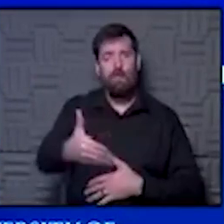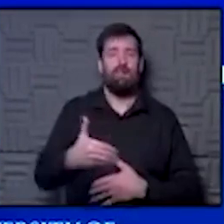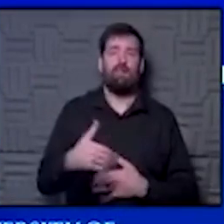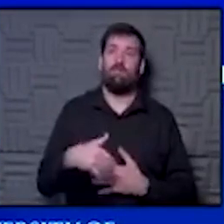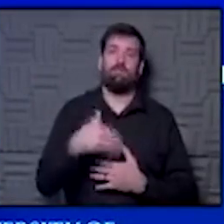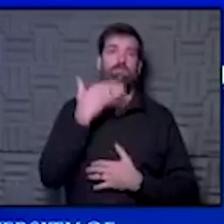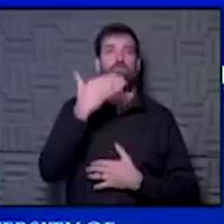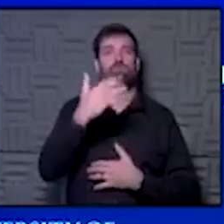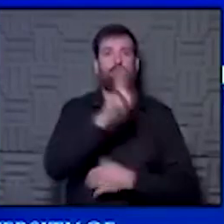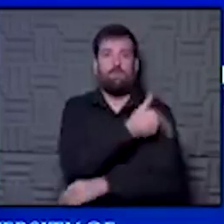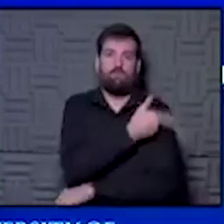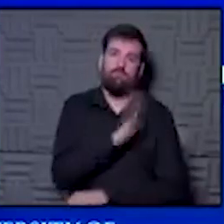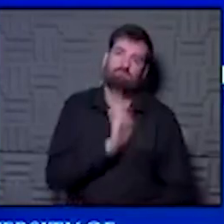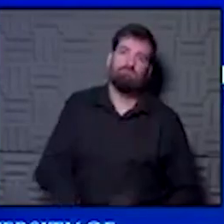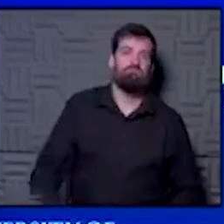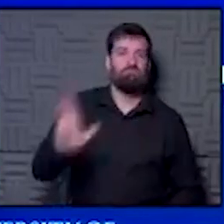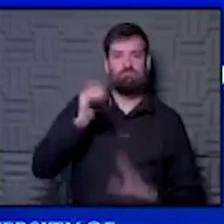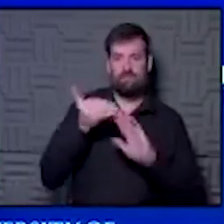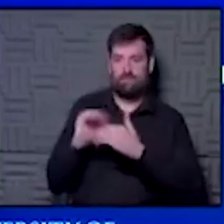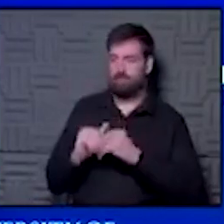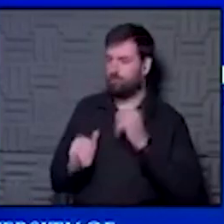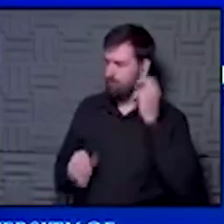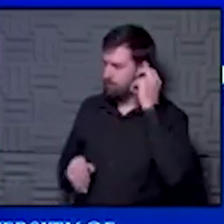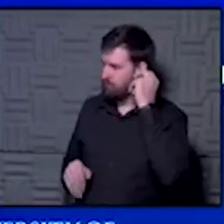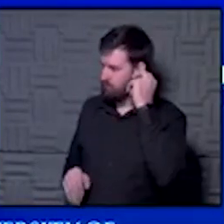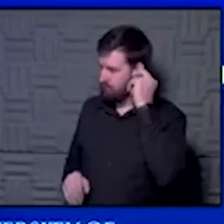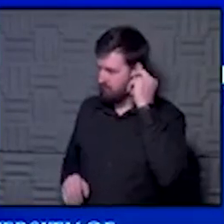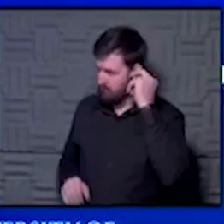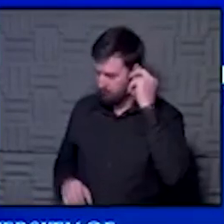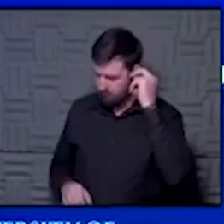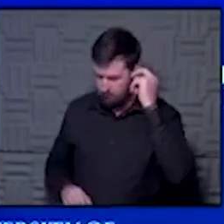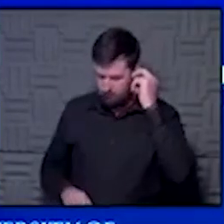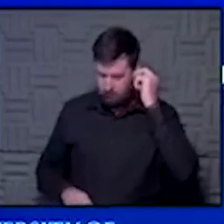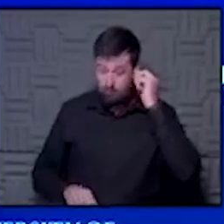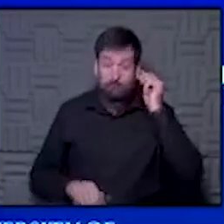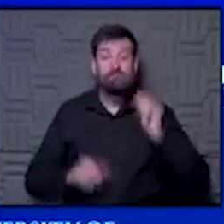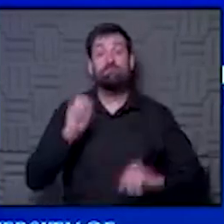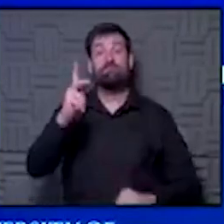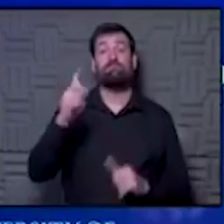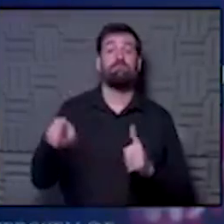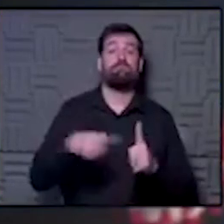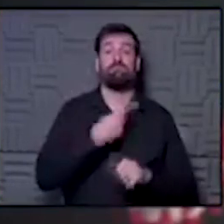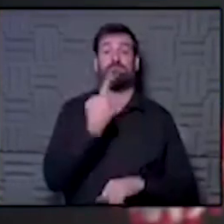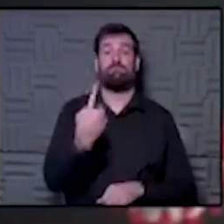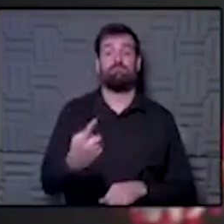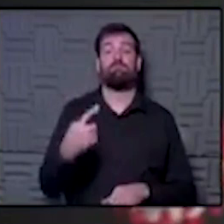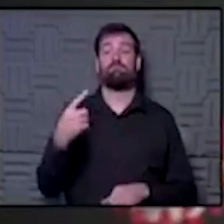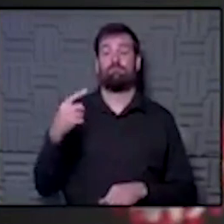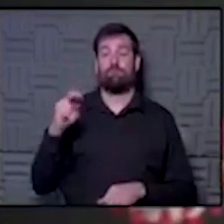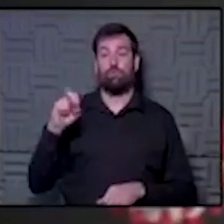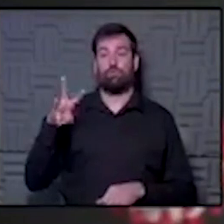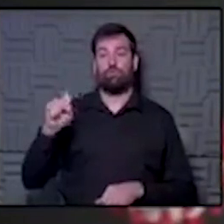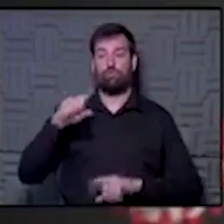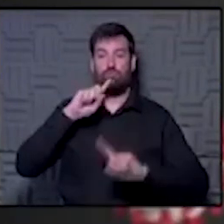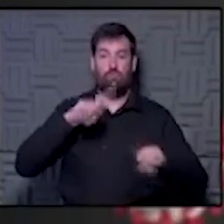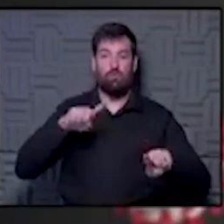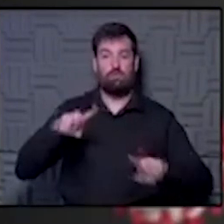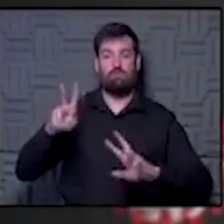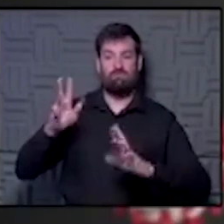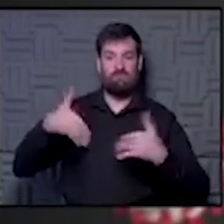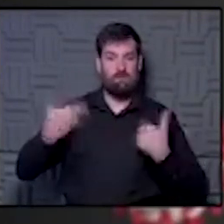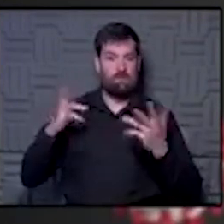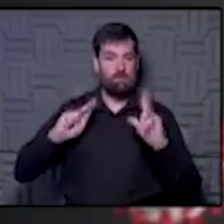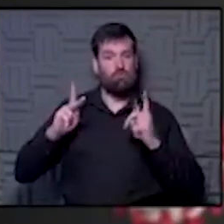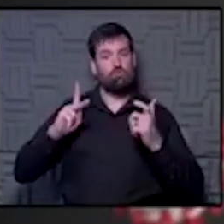good hospitals all around the city. All right, let's get to some of these questions. First one is, there are news reports of young people intentionally